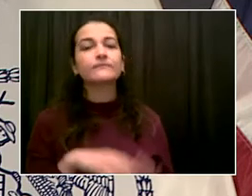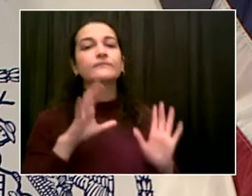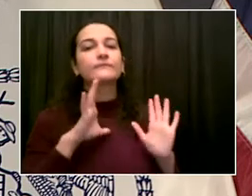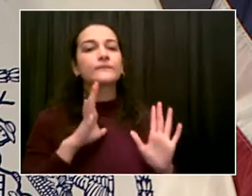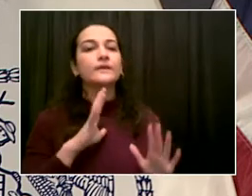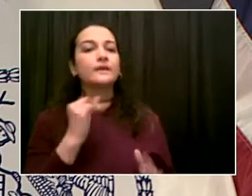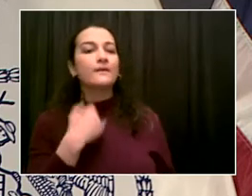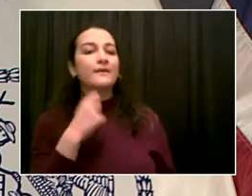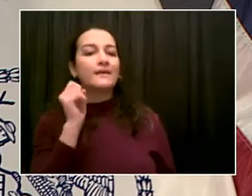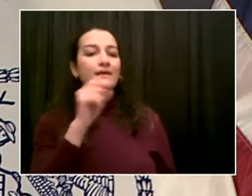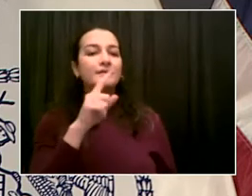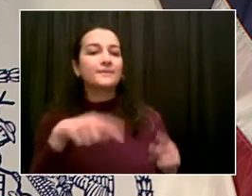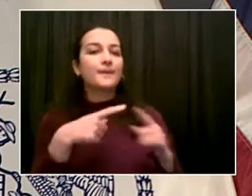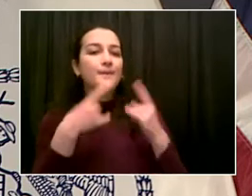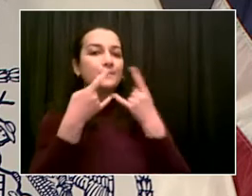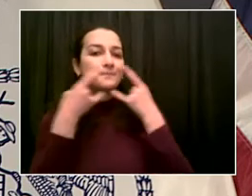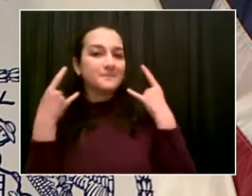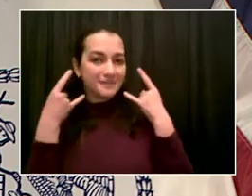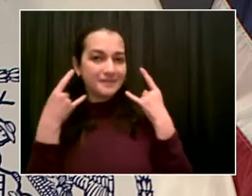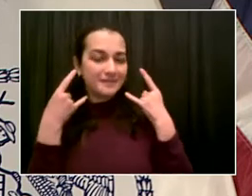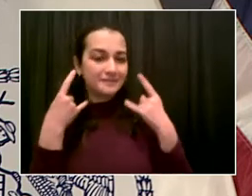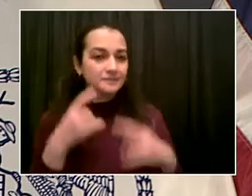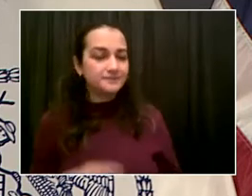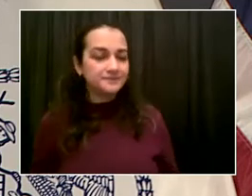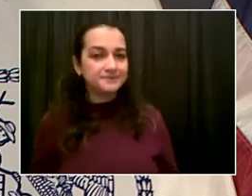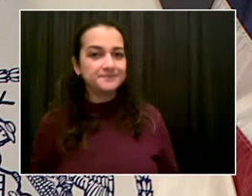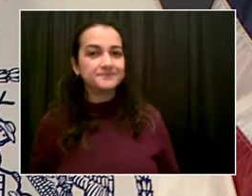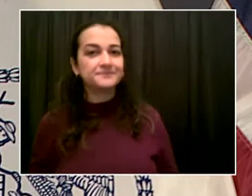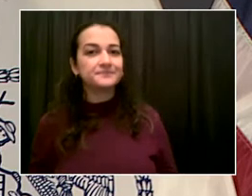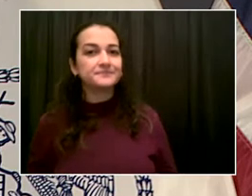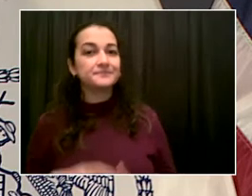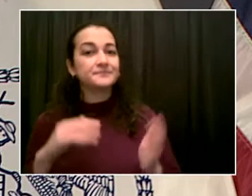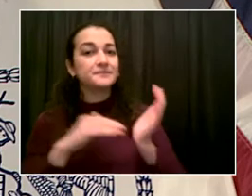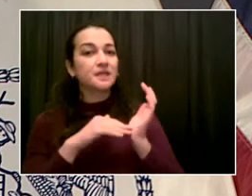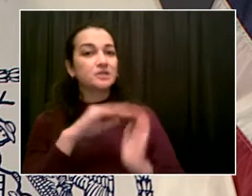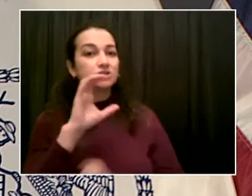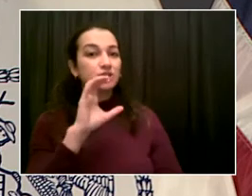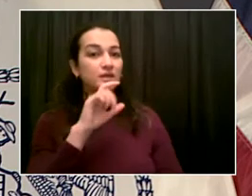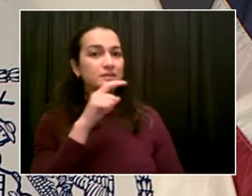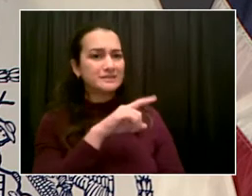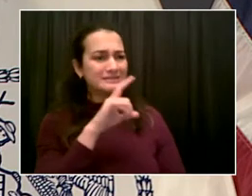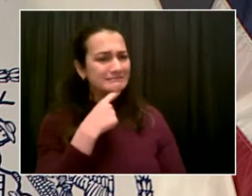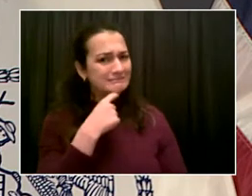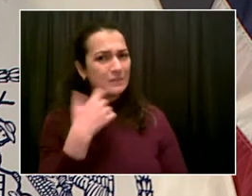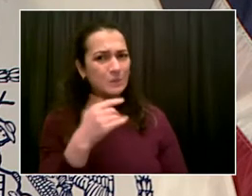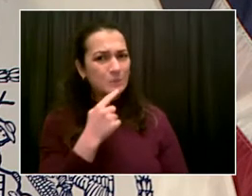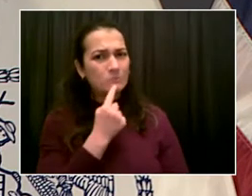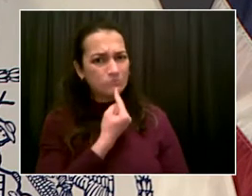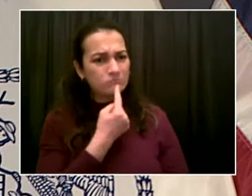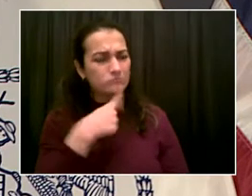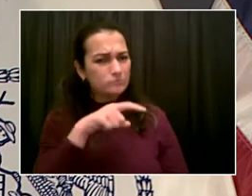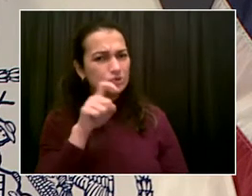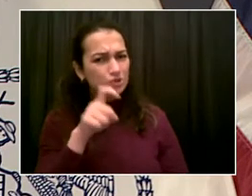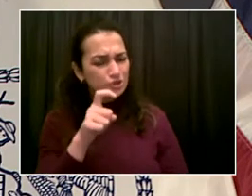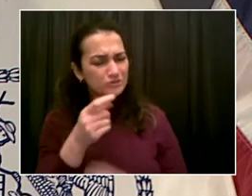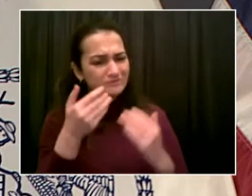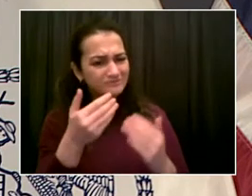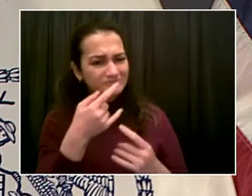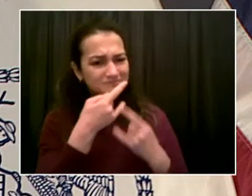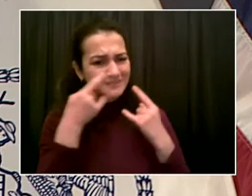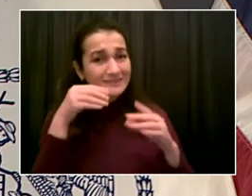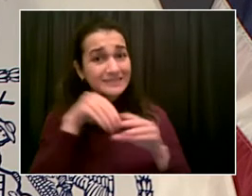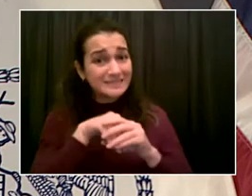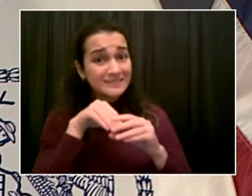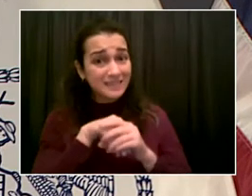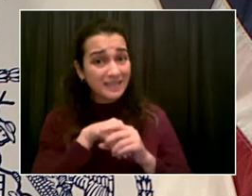Is there anything different in this advisory than the advisory that you issued in the beginning of August? Or is it truly just emphasizing the guidance that was